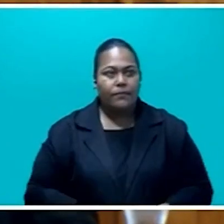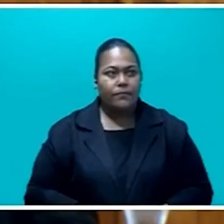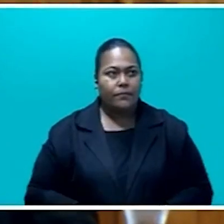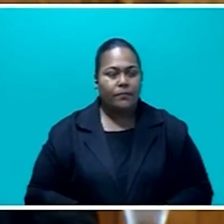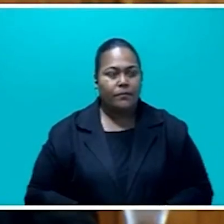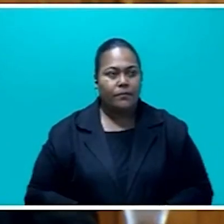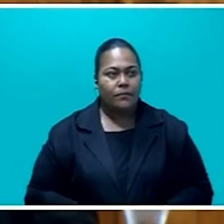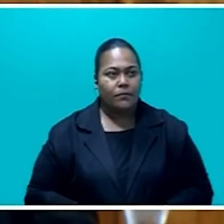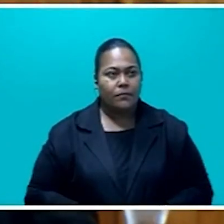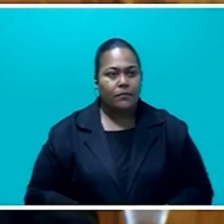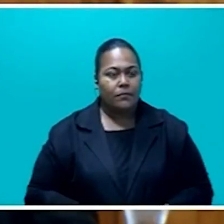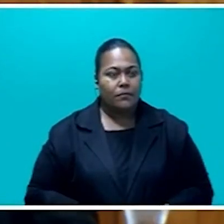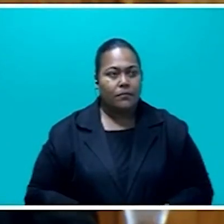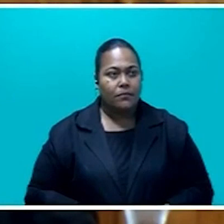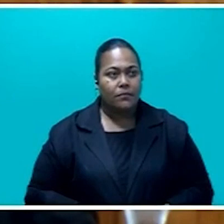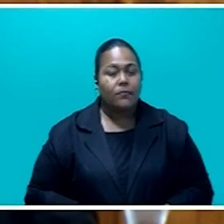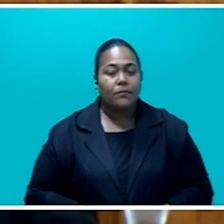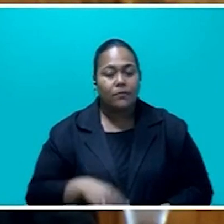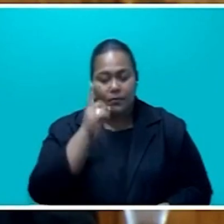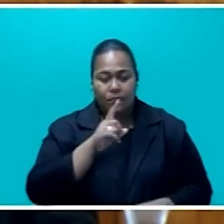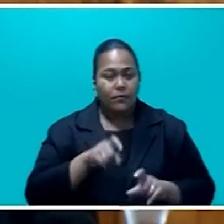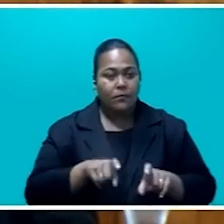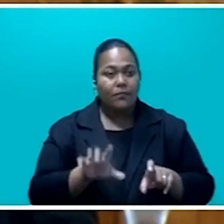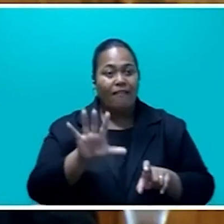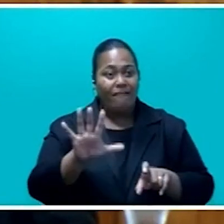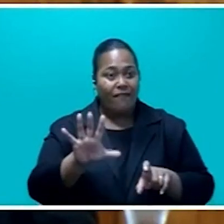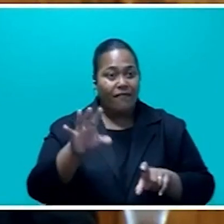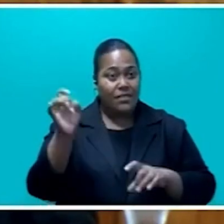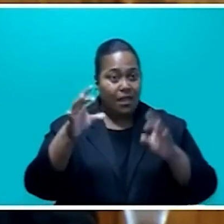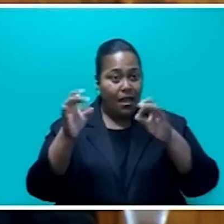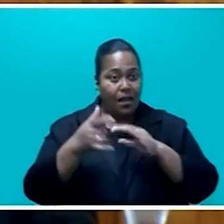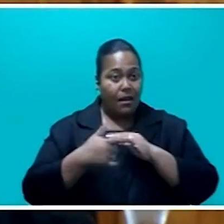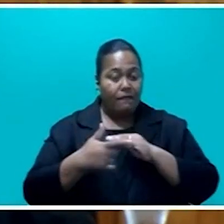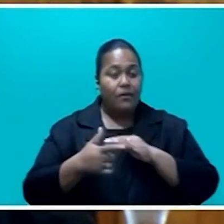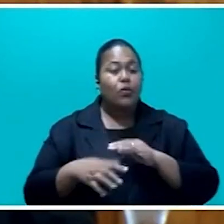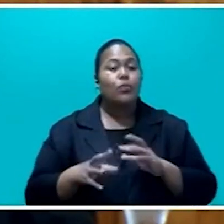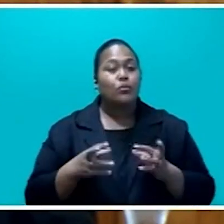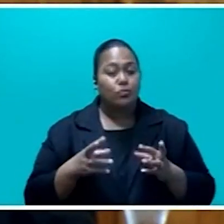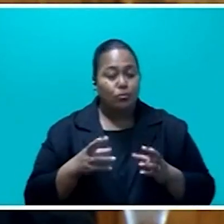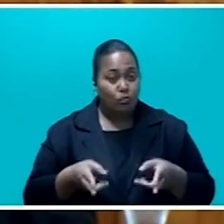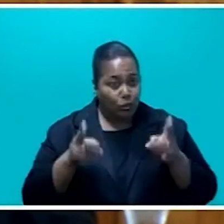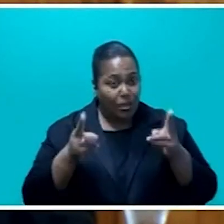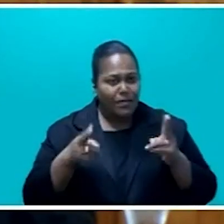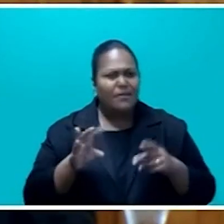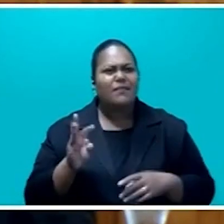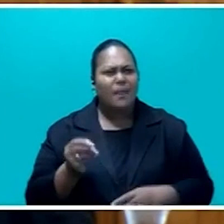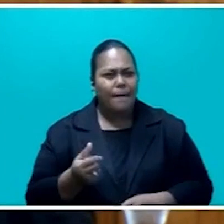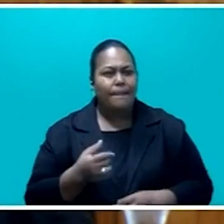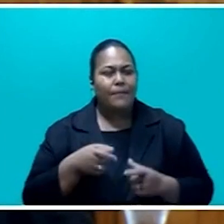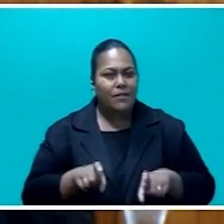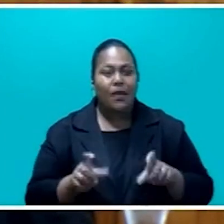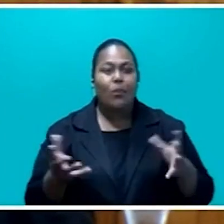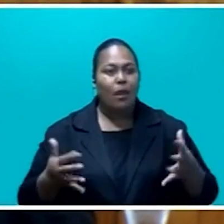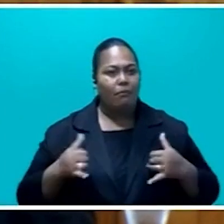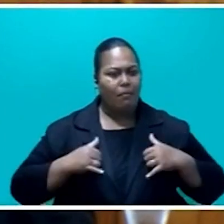who stay in the five-star resorts. And there are those who stay in Backpackers. Nandi, General, Nandi, the